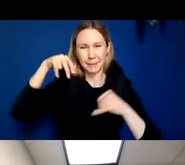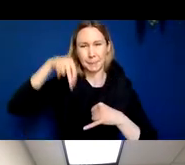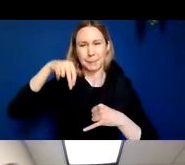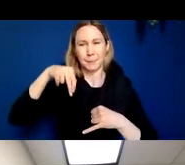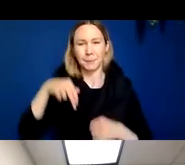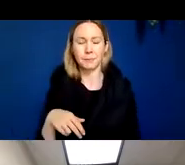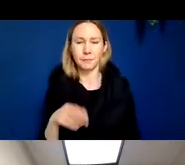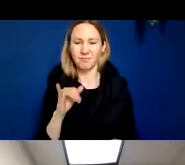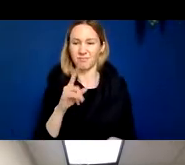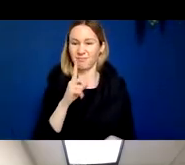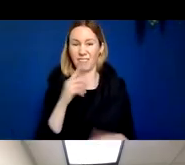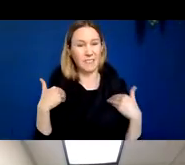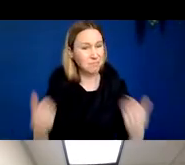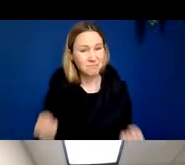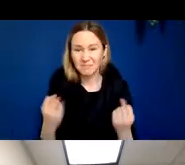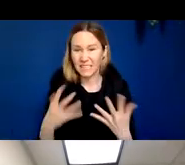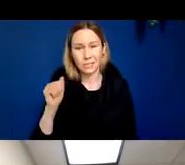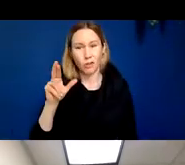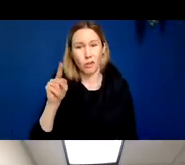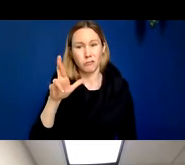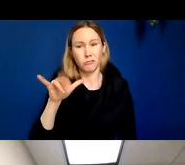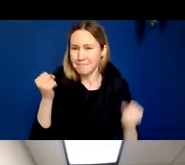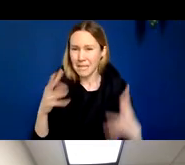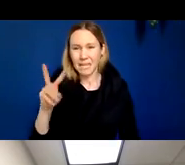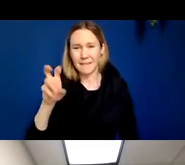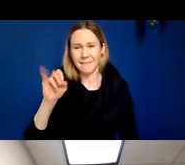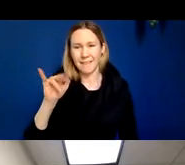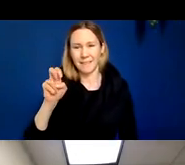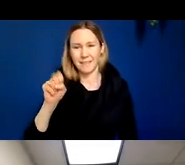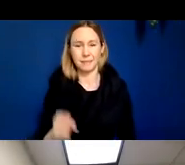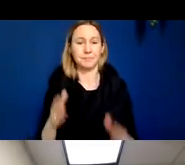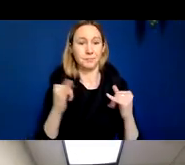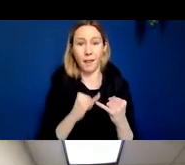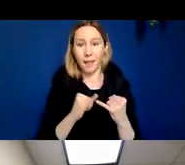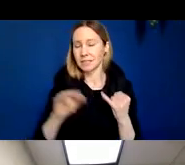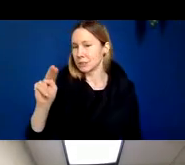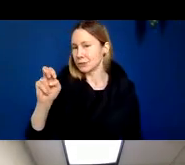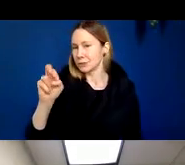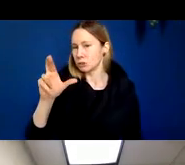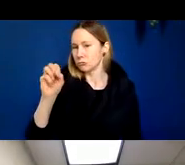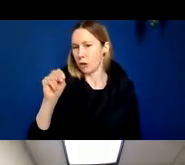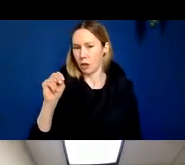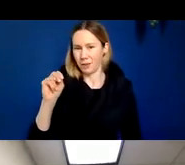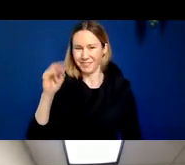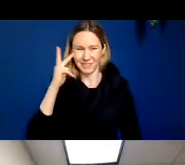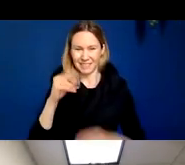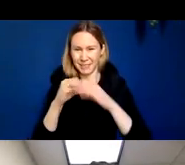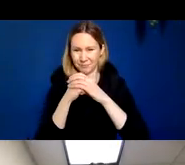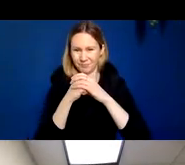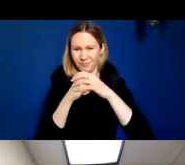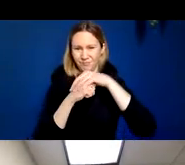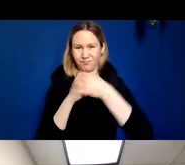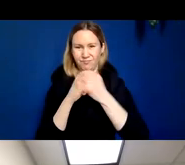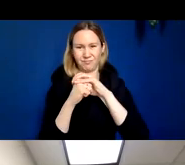brain is full of arteries and veins. And lastly, we have neurons, right? These bigger cells that are the parts of the